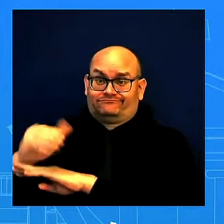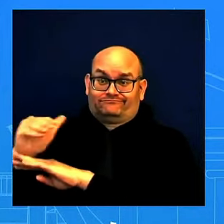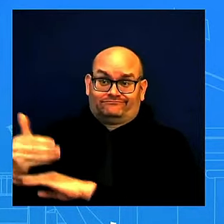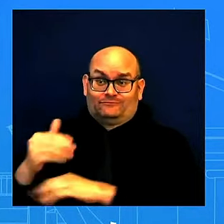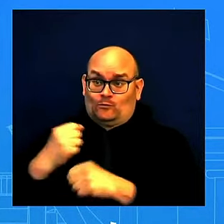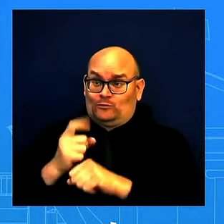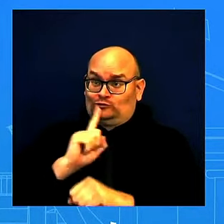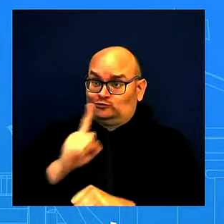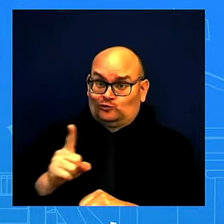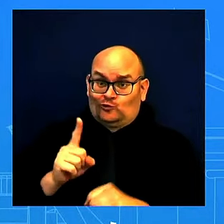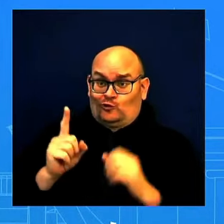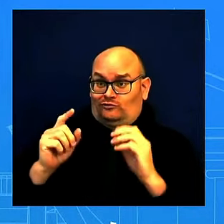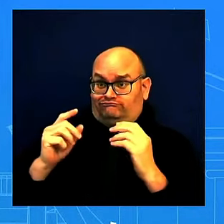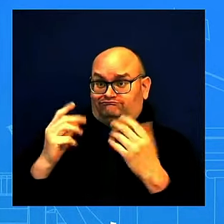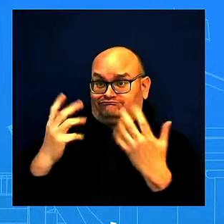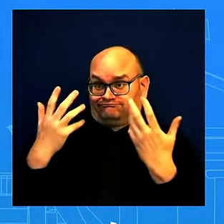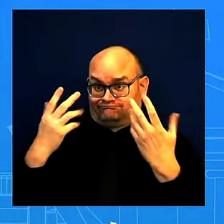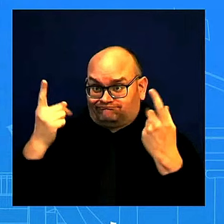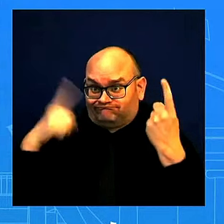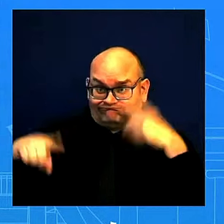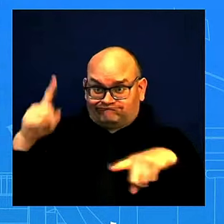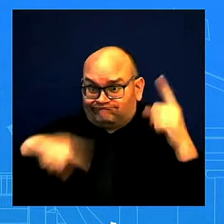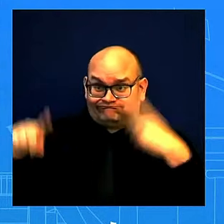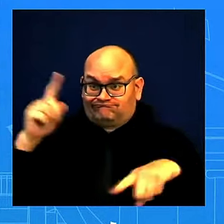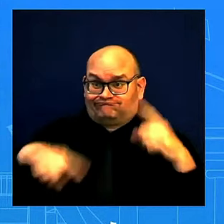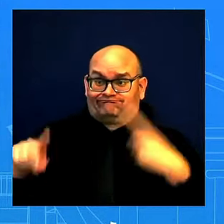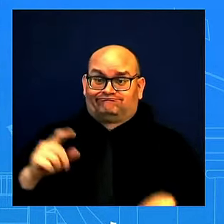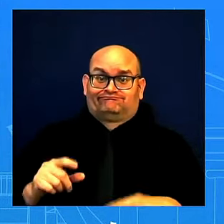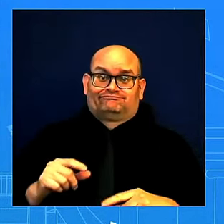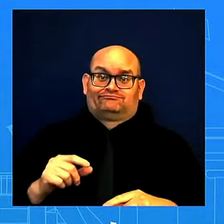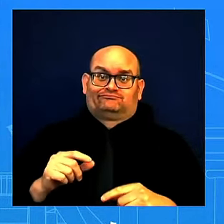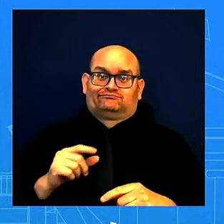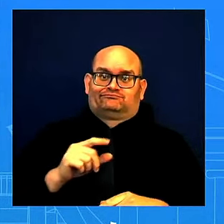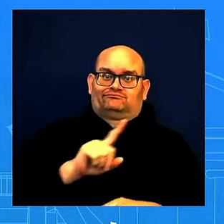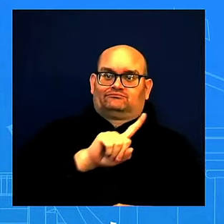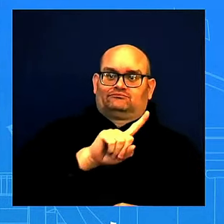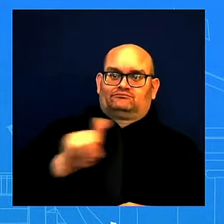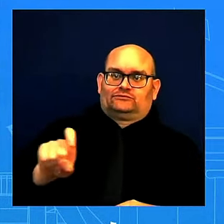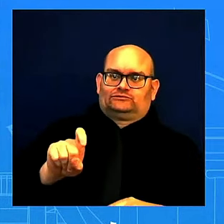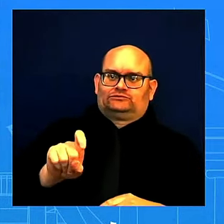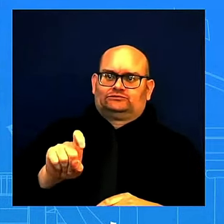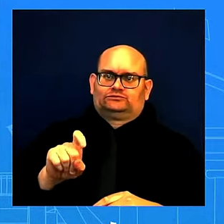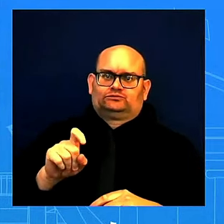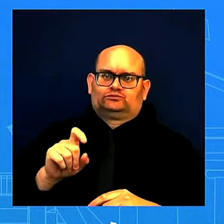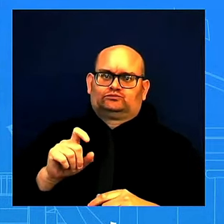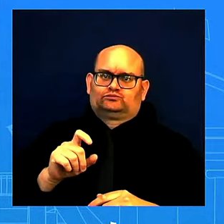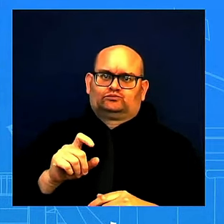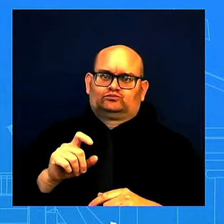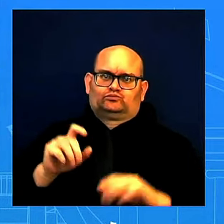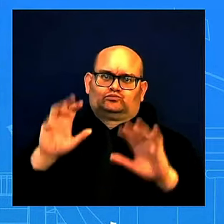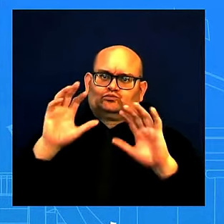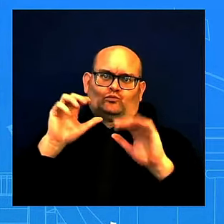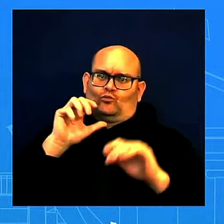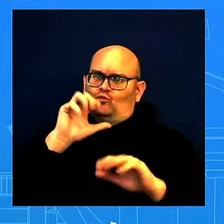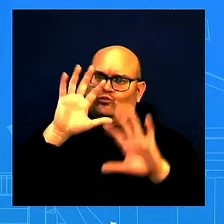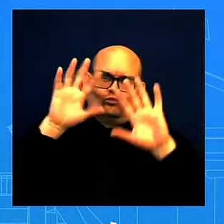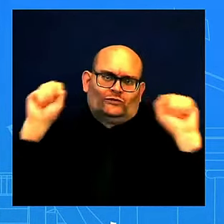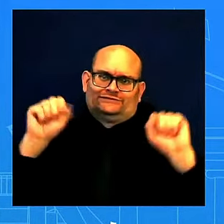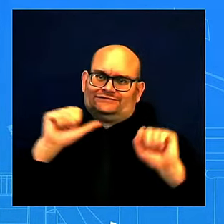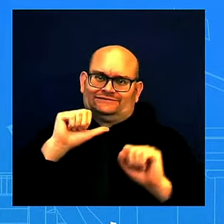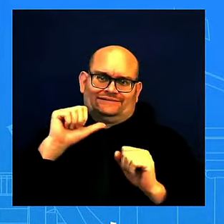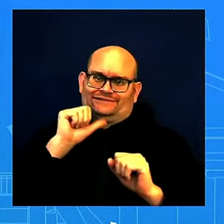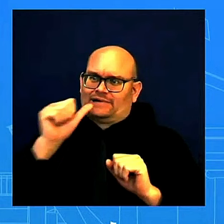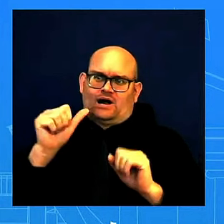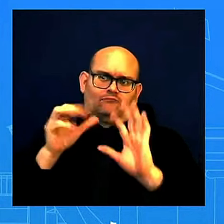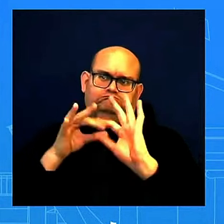today? Okay. So no new calls to speak of today. But the President continues to – obviously, he has been